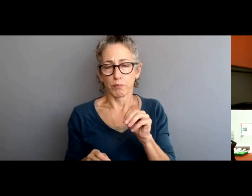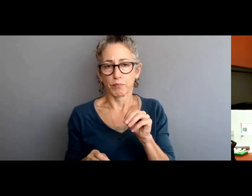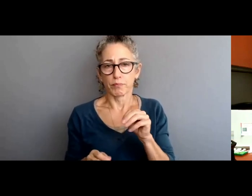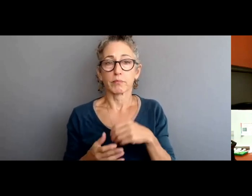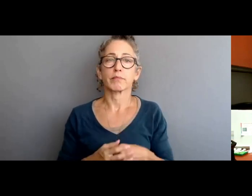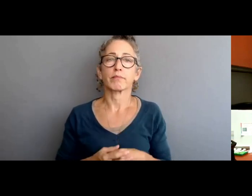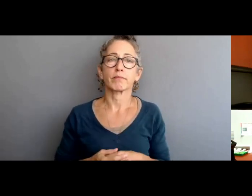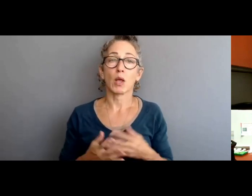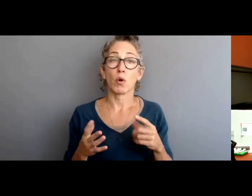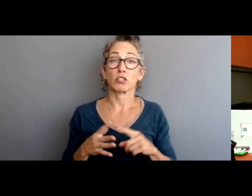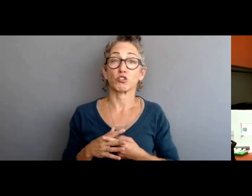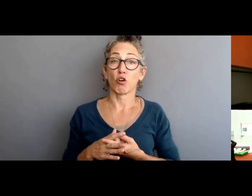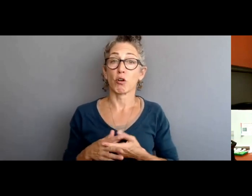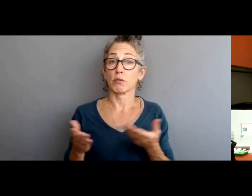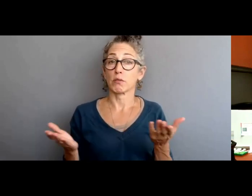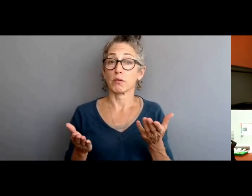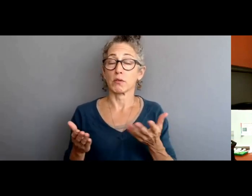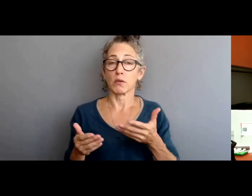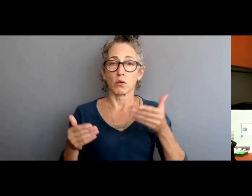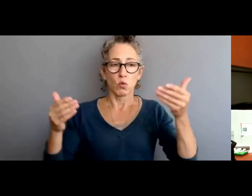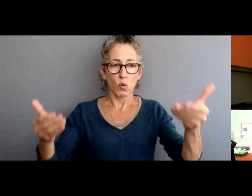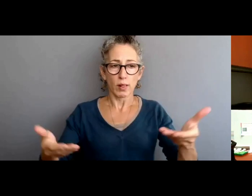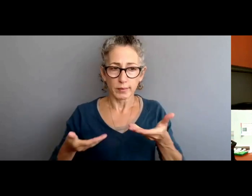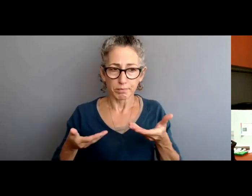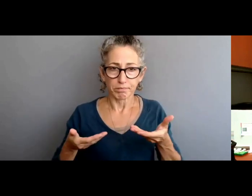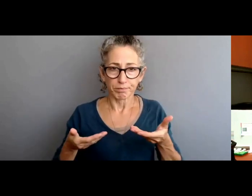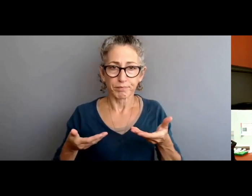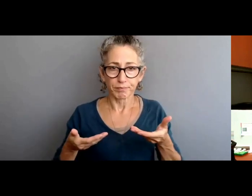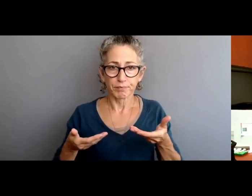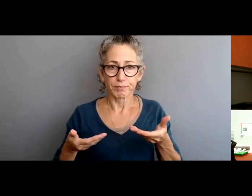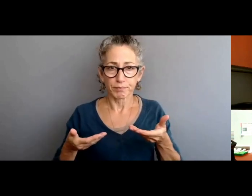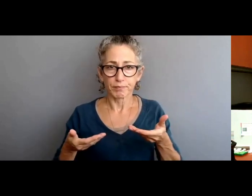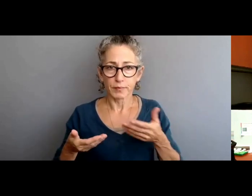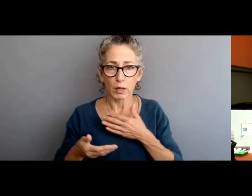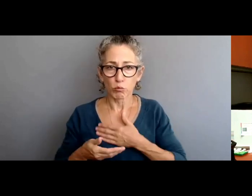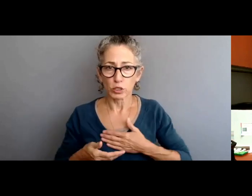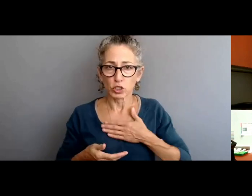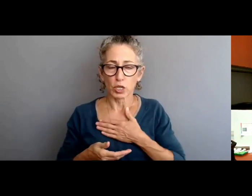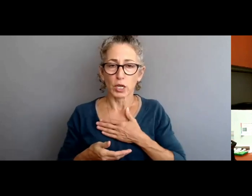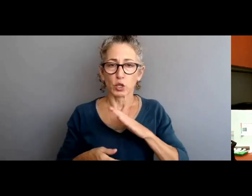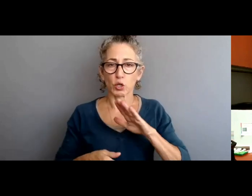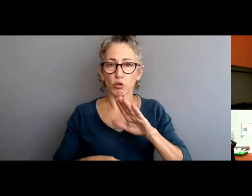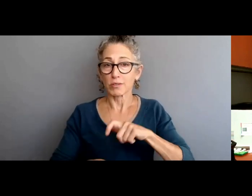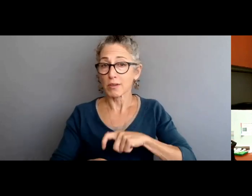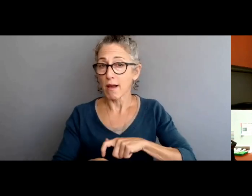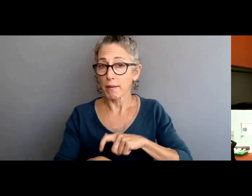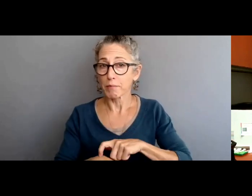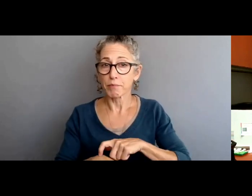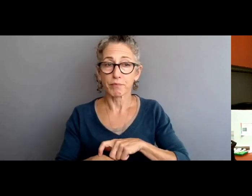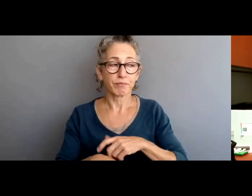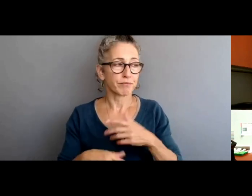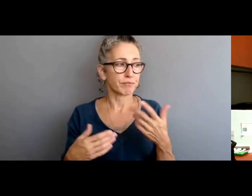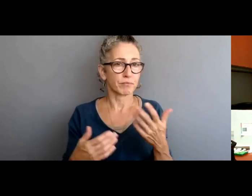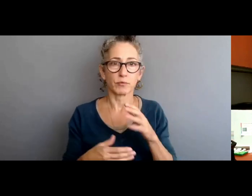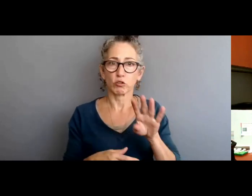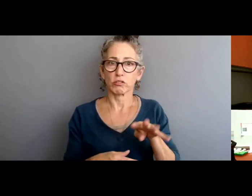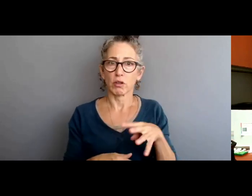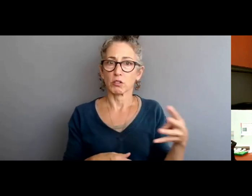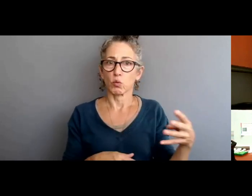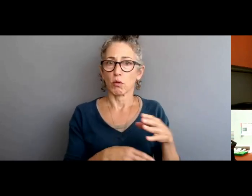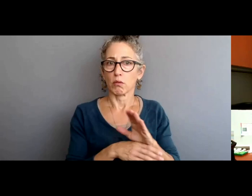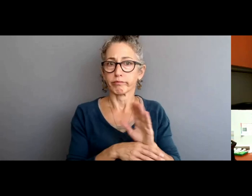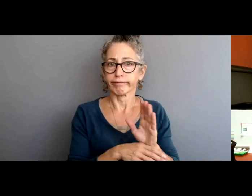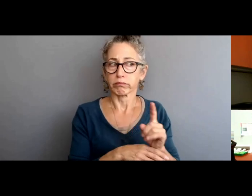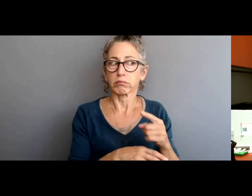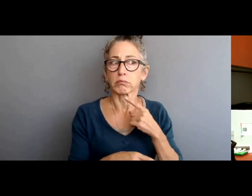welcoming you all here this evening. Appreciate you all taking the time out of your schedule to join us tonight and